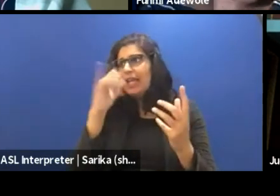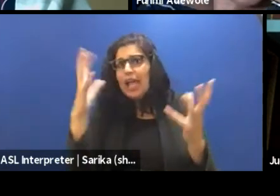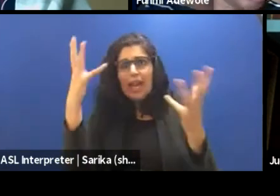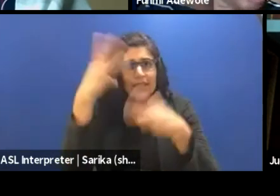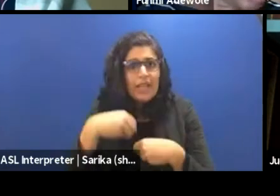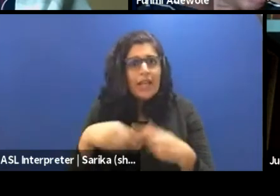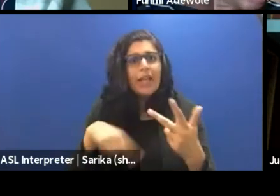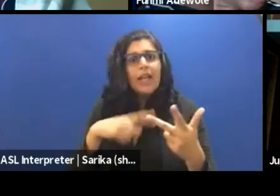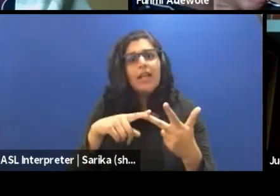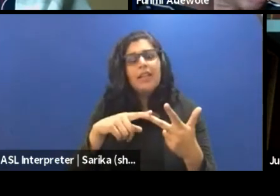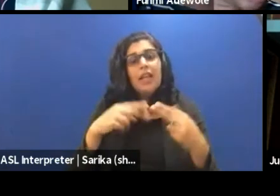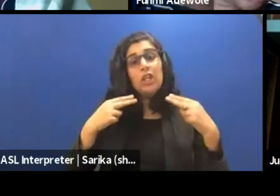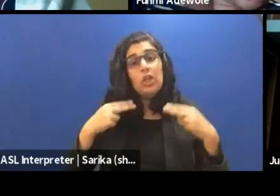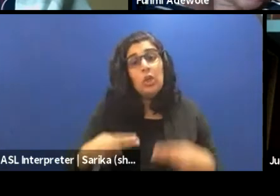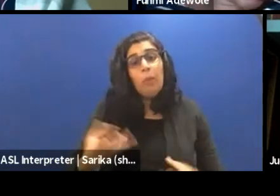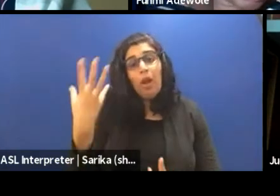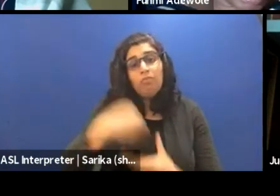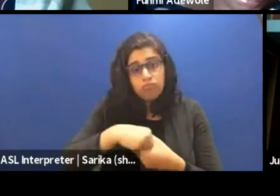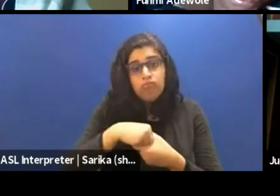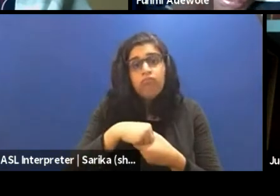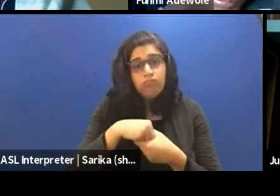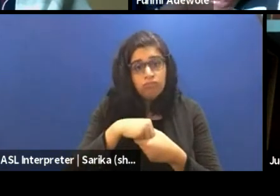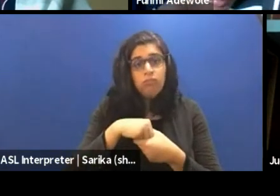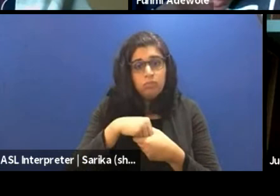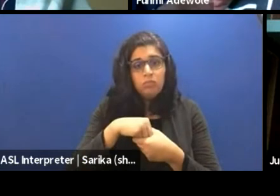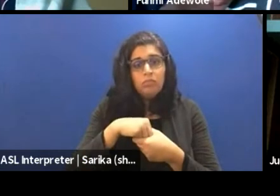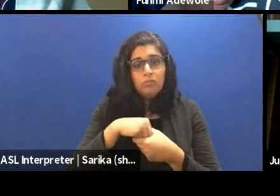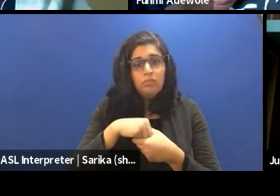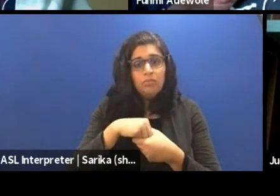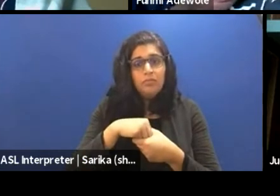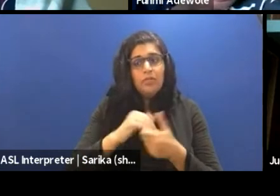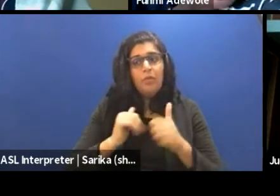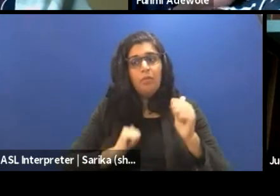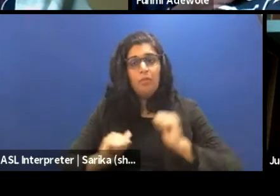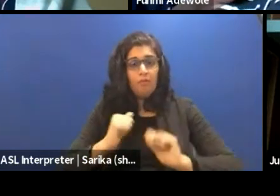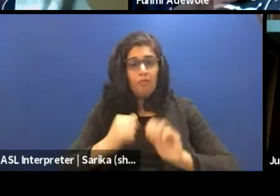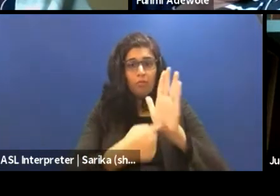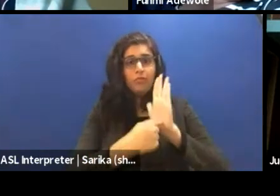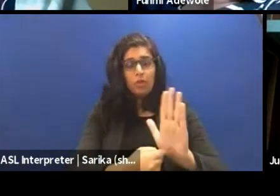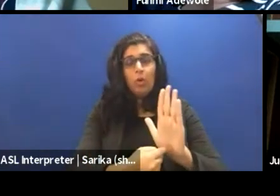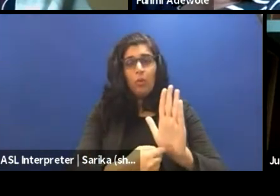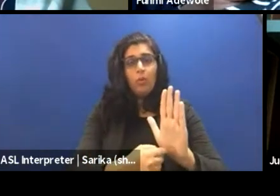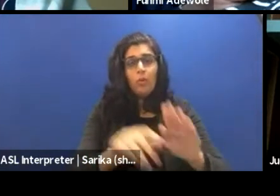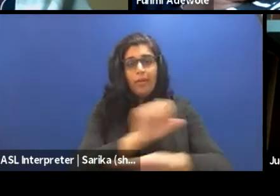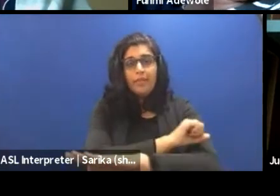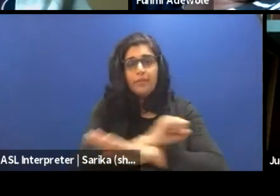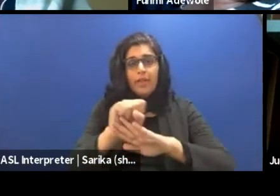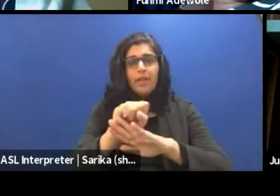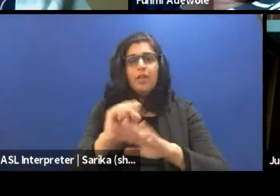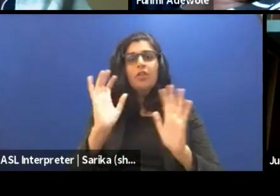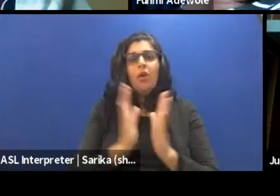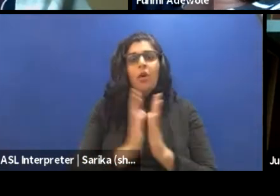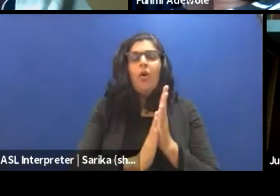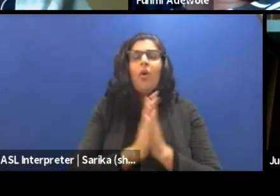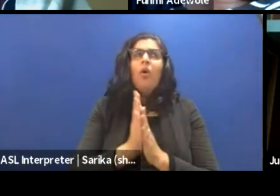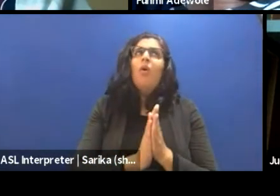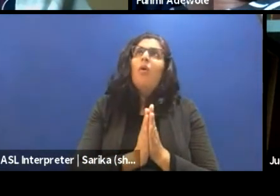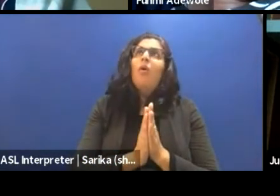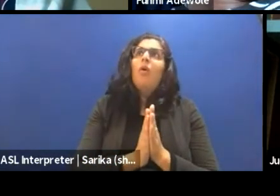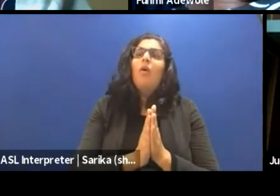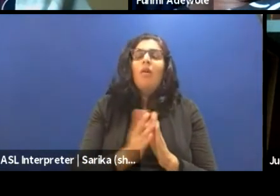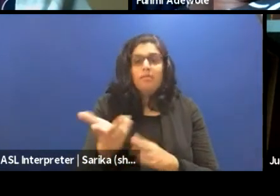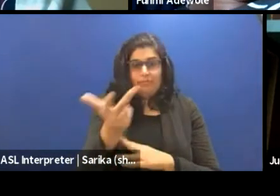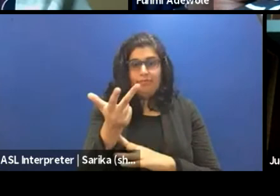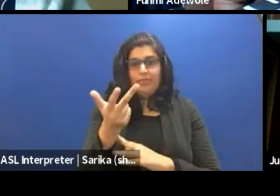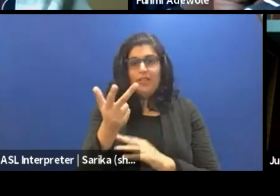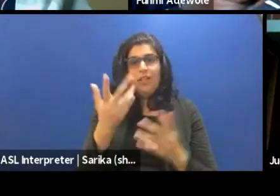components of what it means to put your performance and stuff on stage. So, I think the prompt for the three of you to,